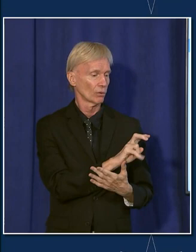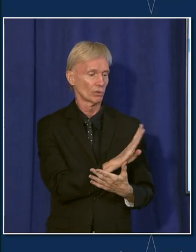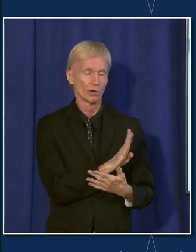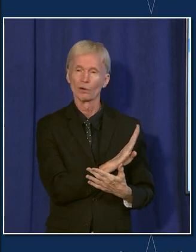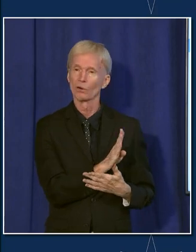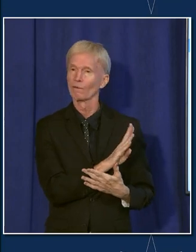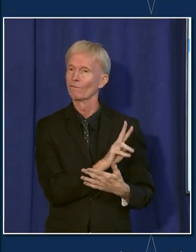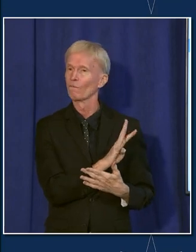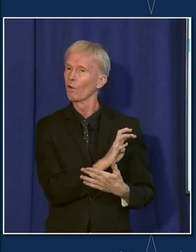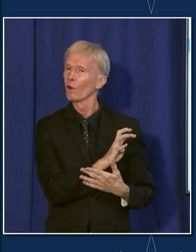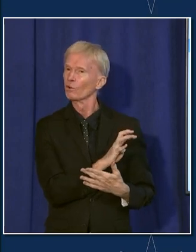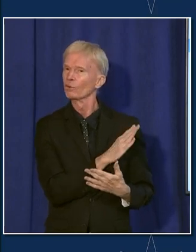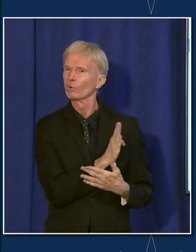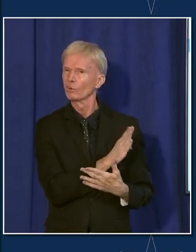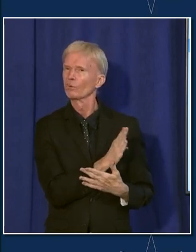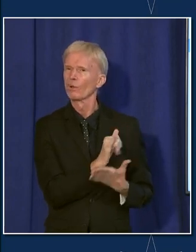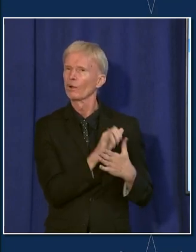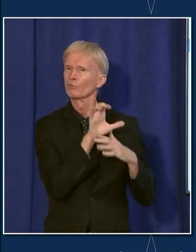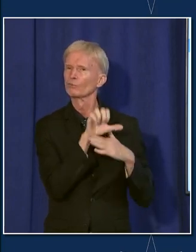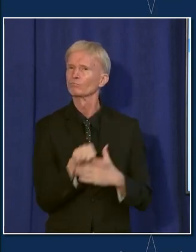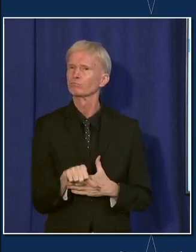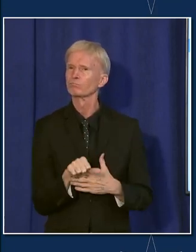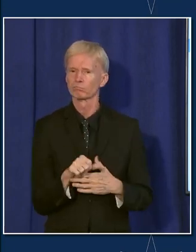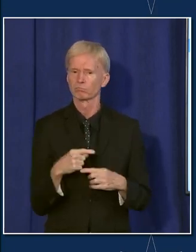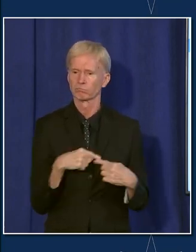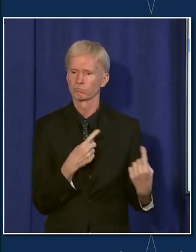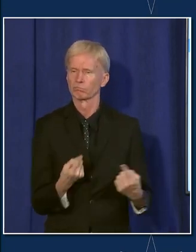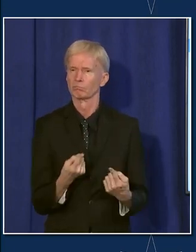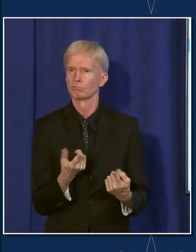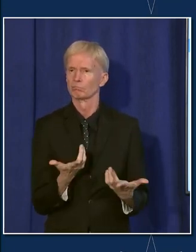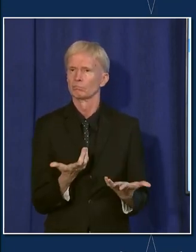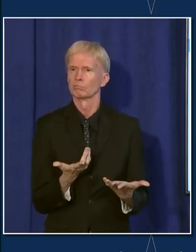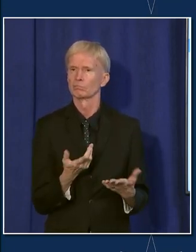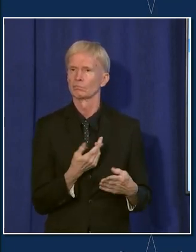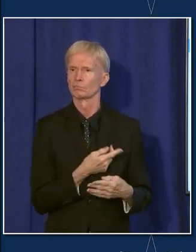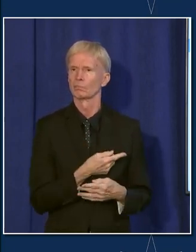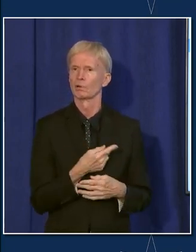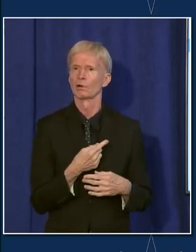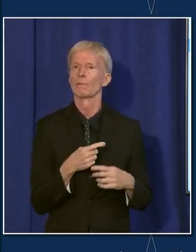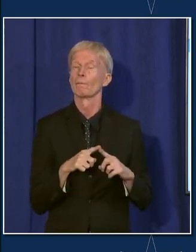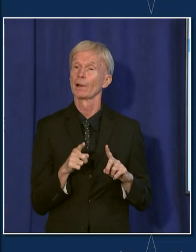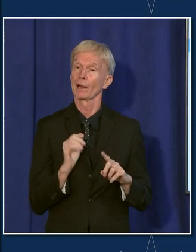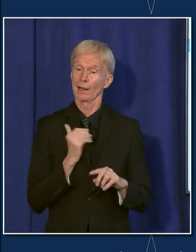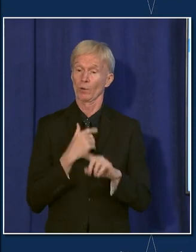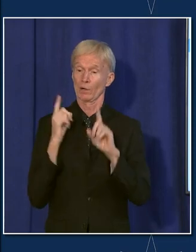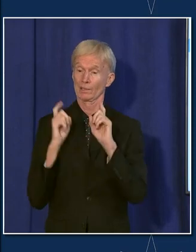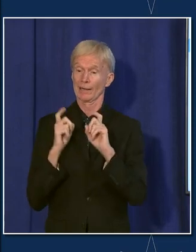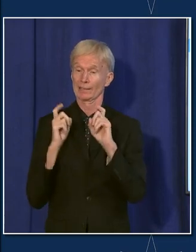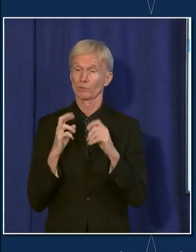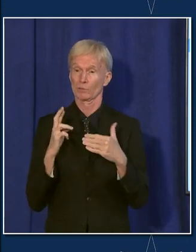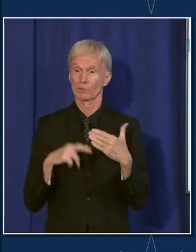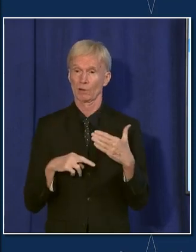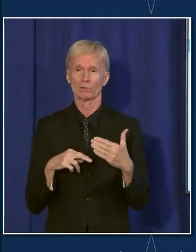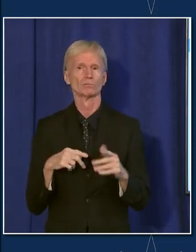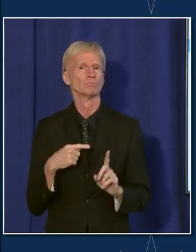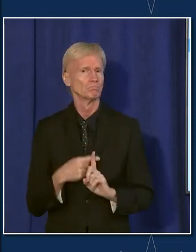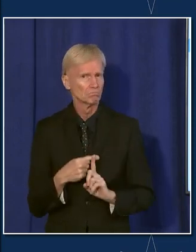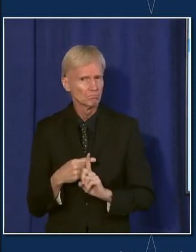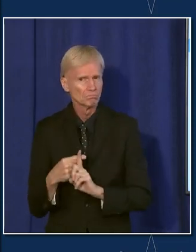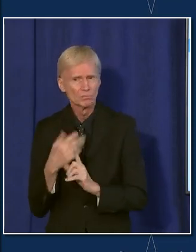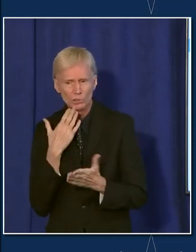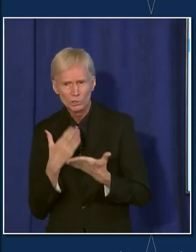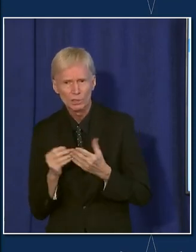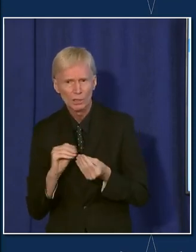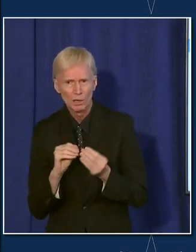range. I mean, that sort of has been our traditional place where our cases have been throughout. Our testing has also remained very good. It's important